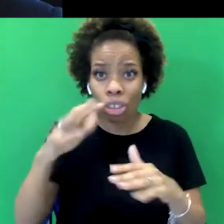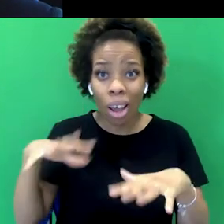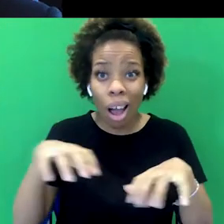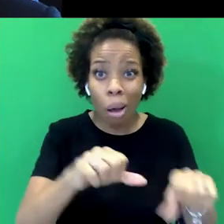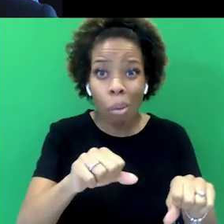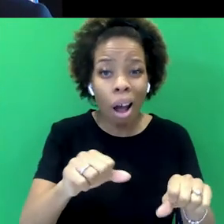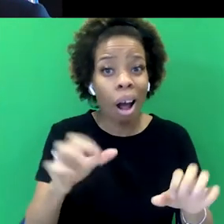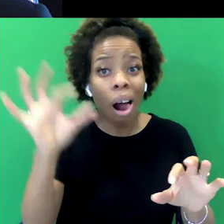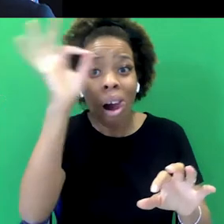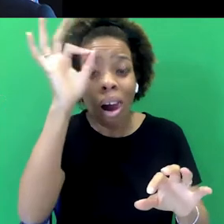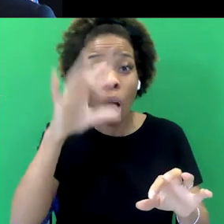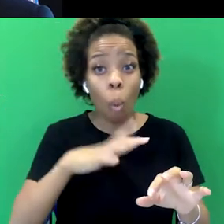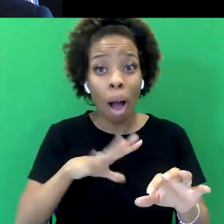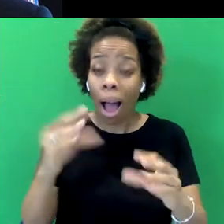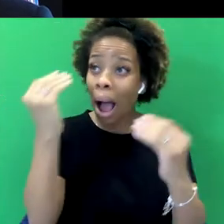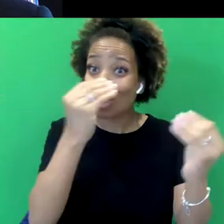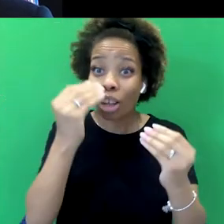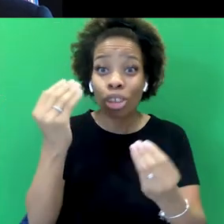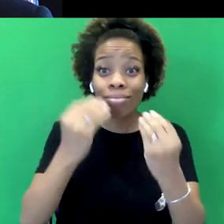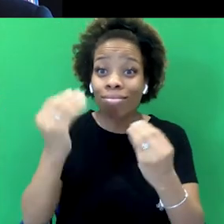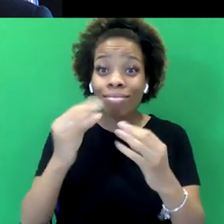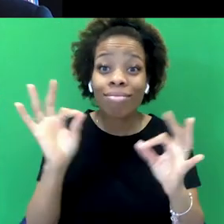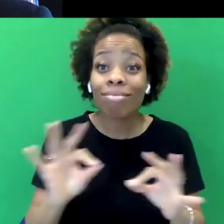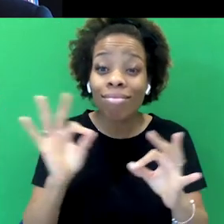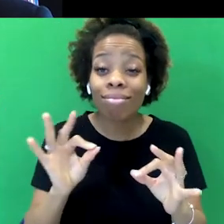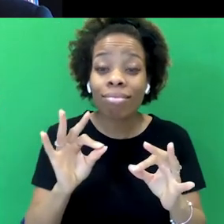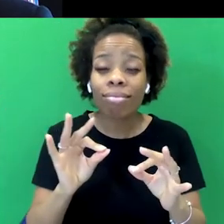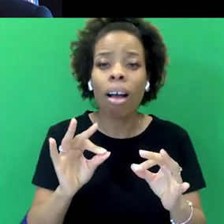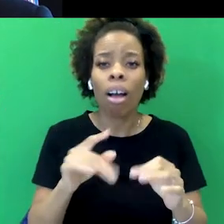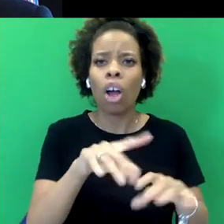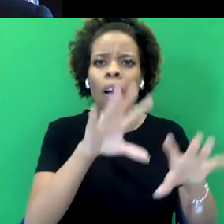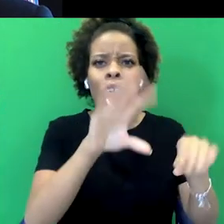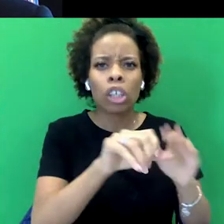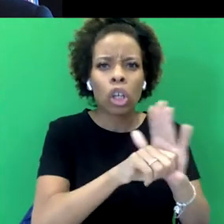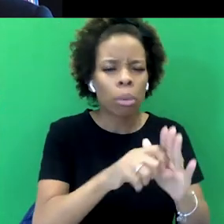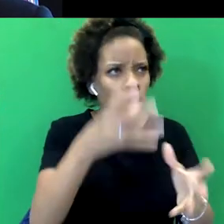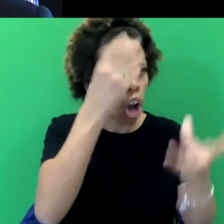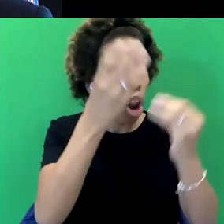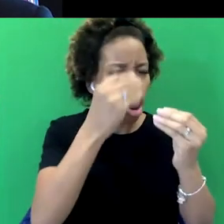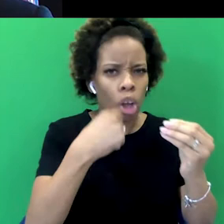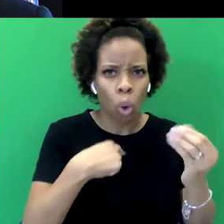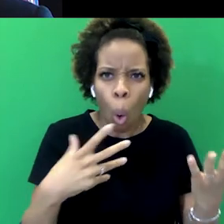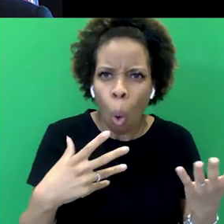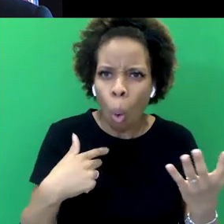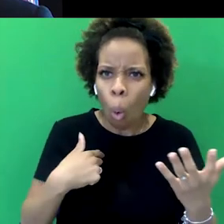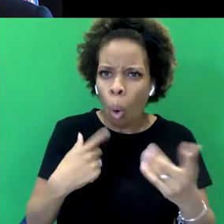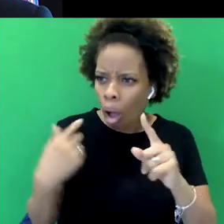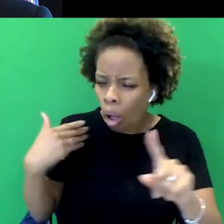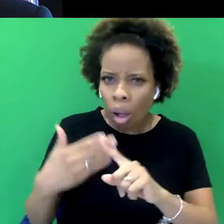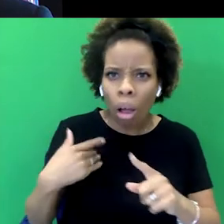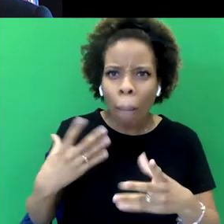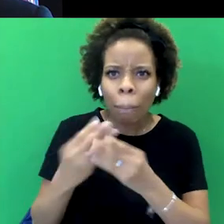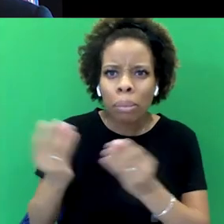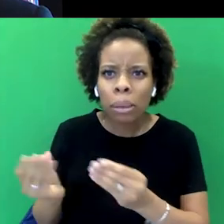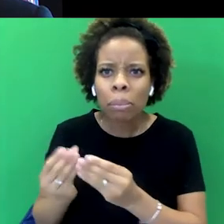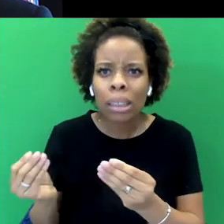And that was something that you came to realize after the documentary. But also, I think, kind of slowly throughout your life, it has been dawning on